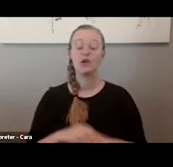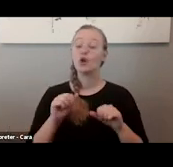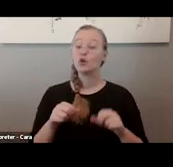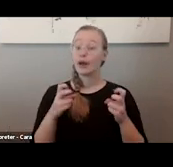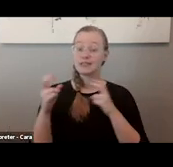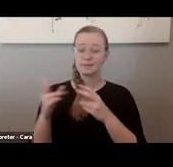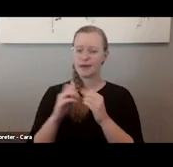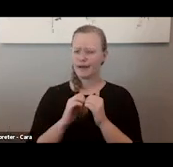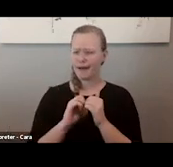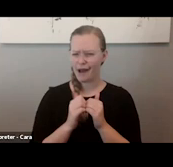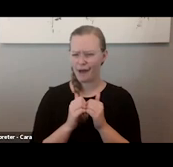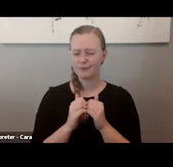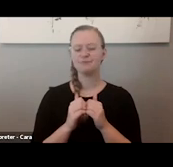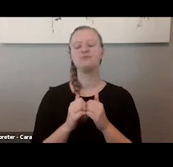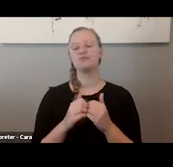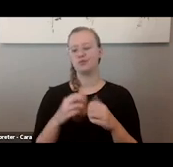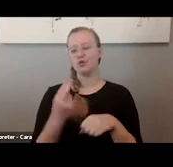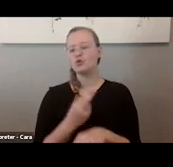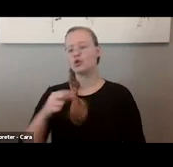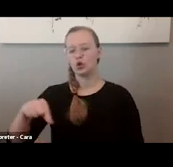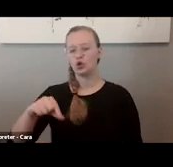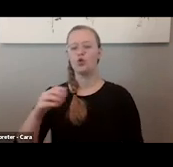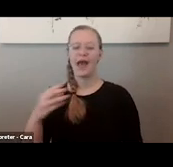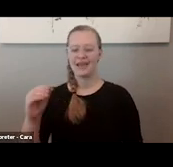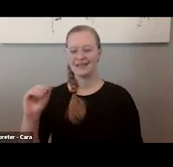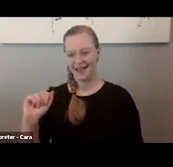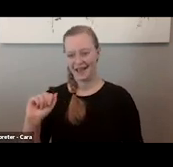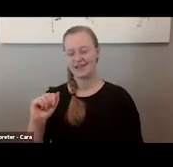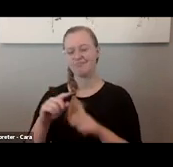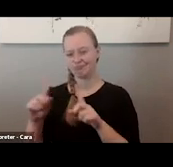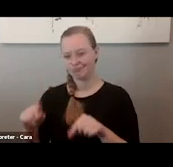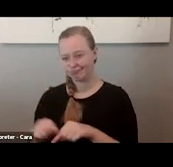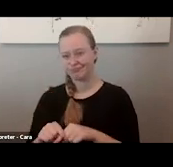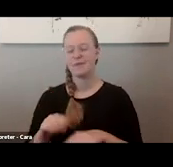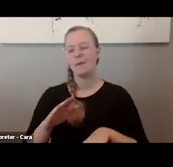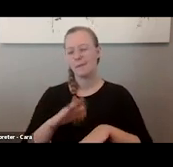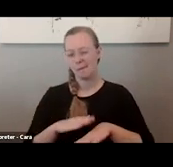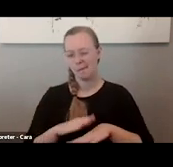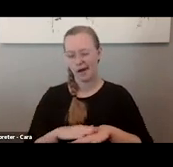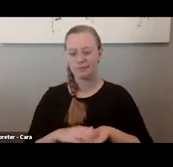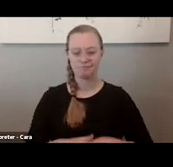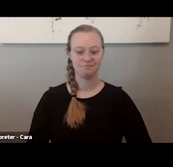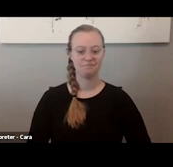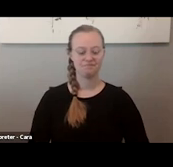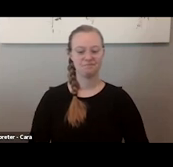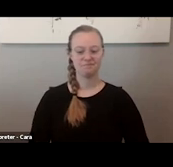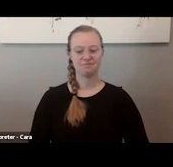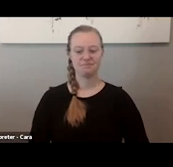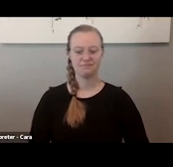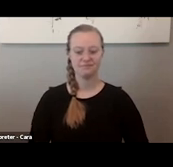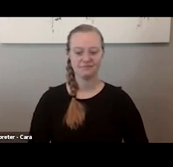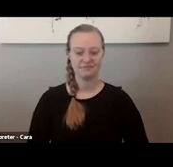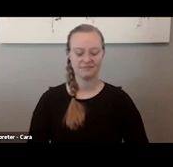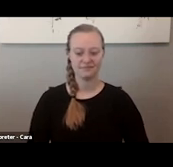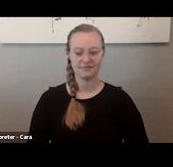throughout today's webinar through the Q&A function on the web, on the Q&A function box at the bottom of the